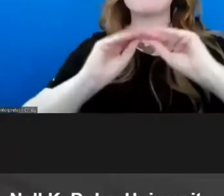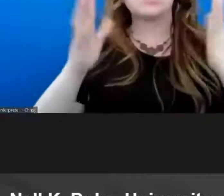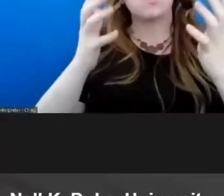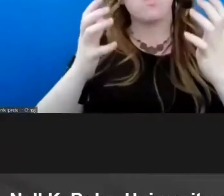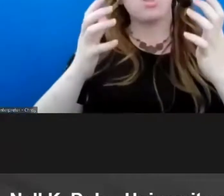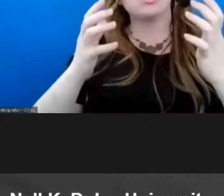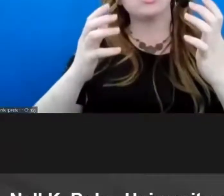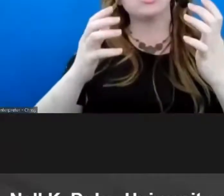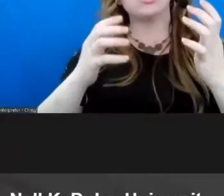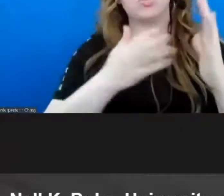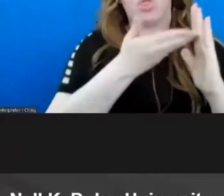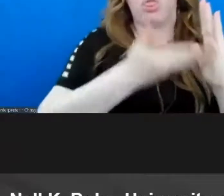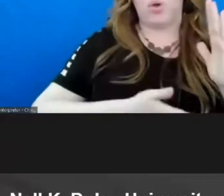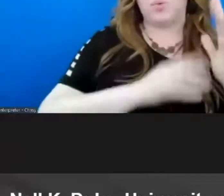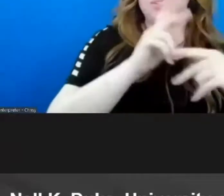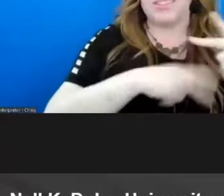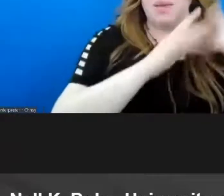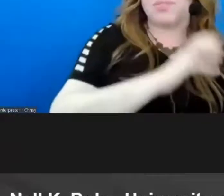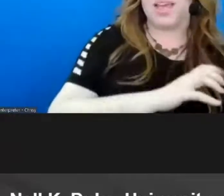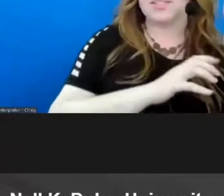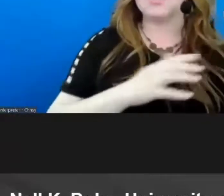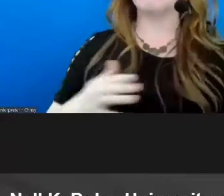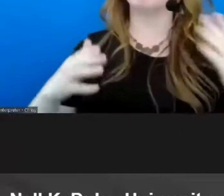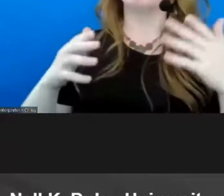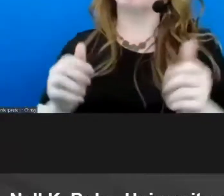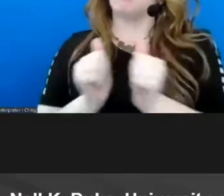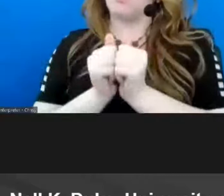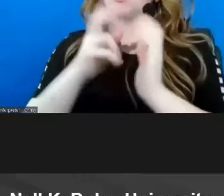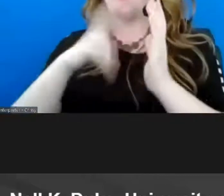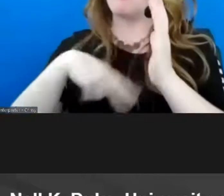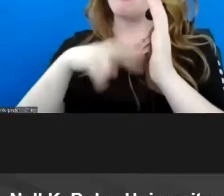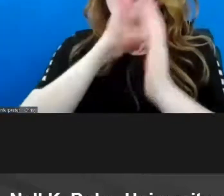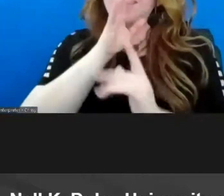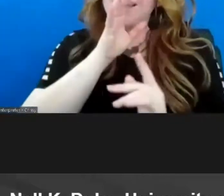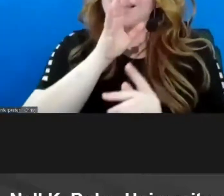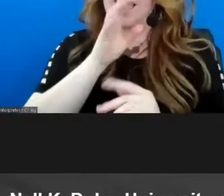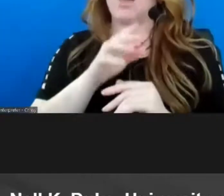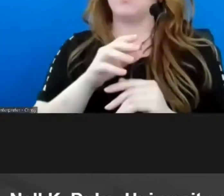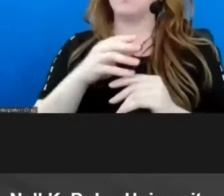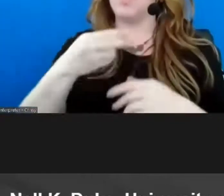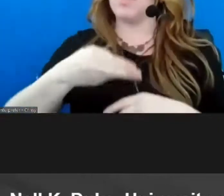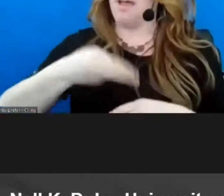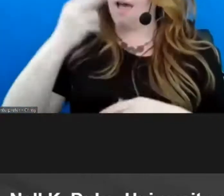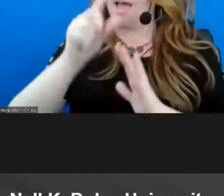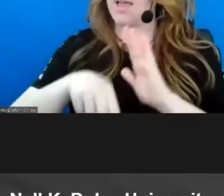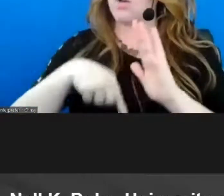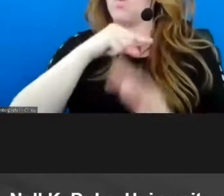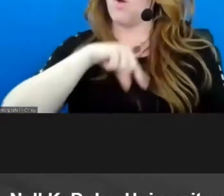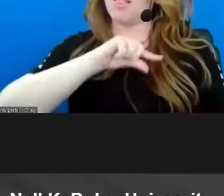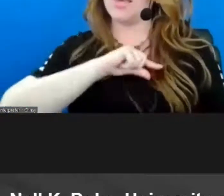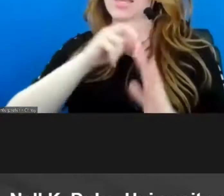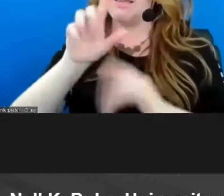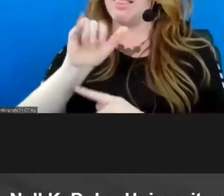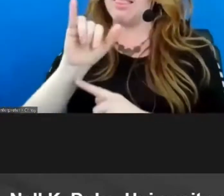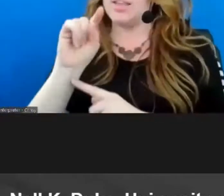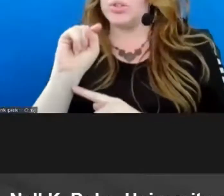uh to decodable texts with read-alouds of high quality literature in which we engage uh literature and informational texts in which we